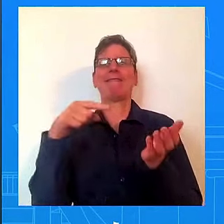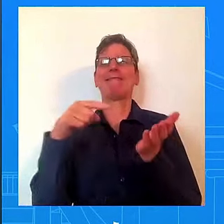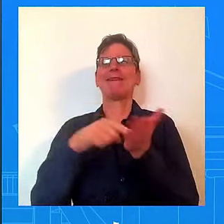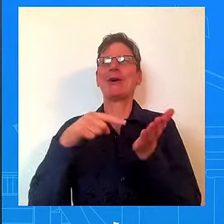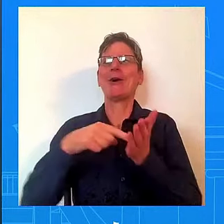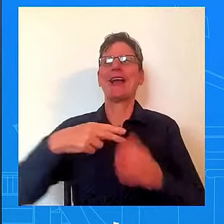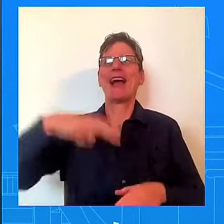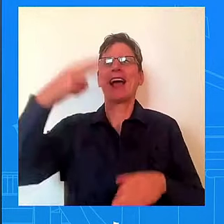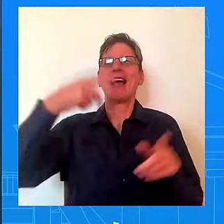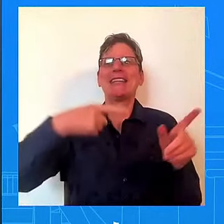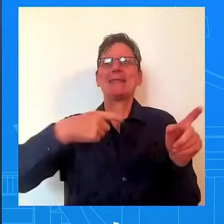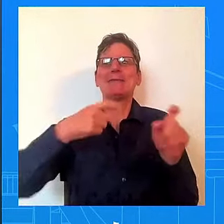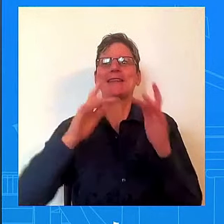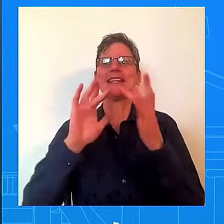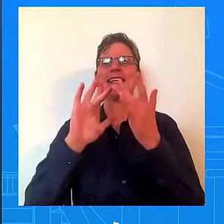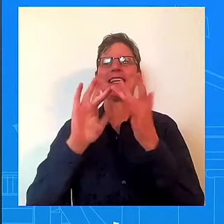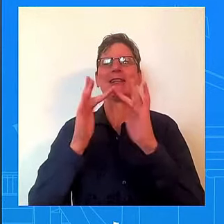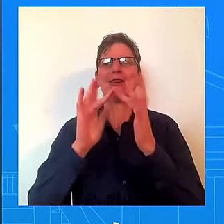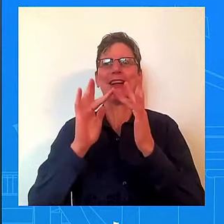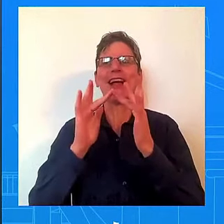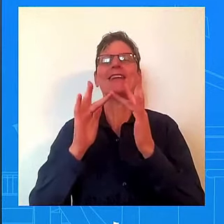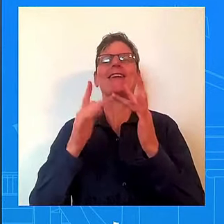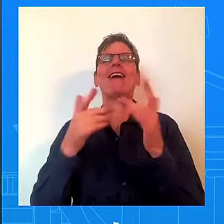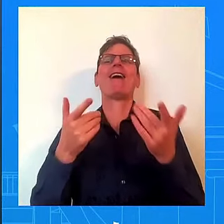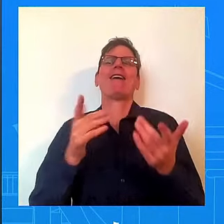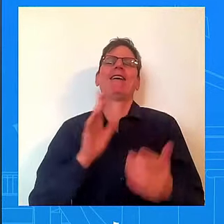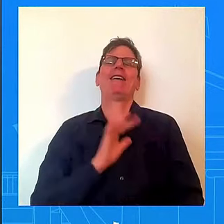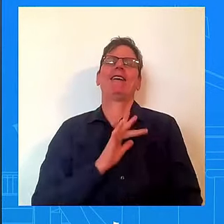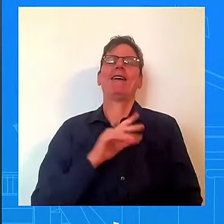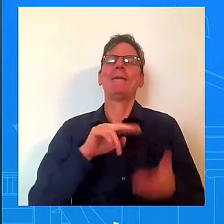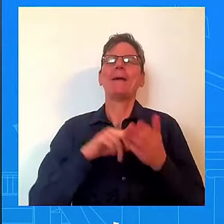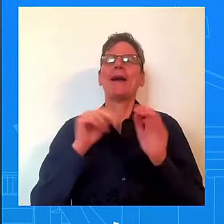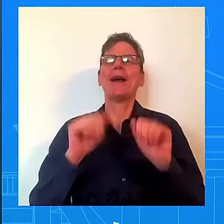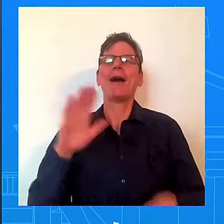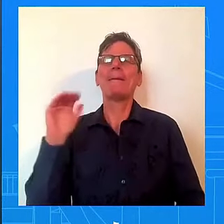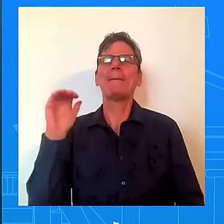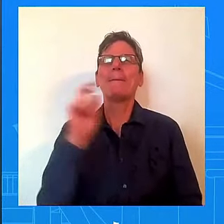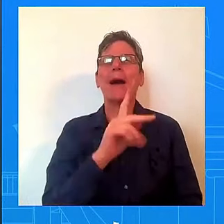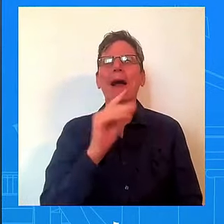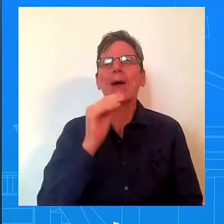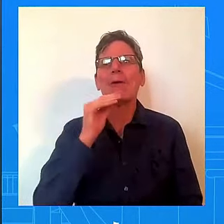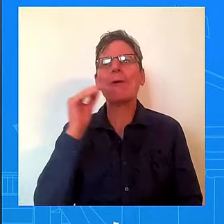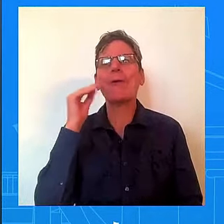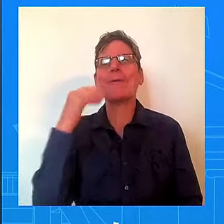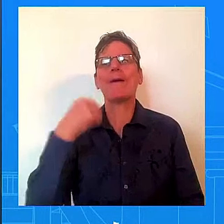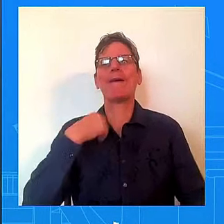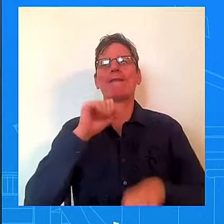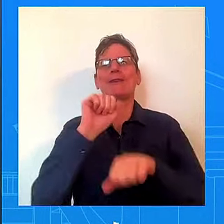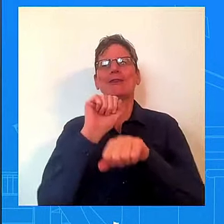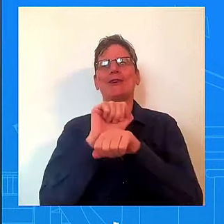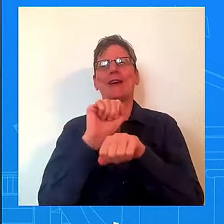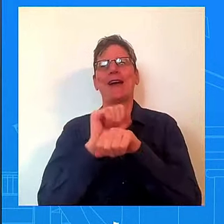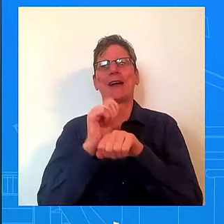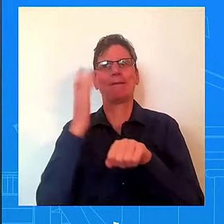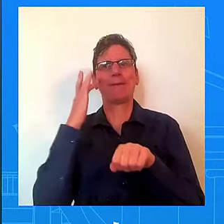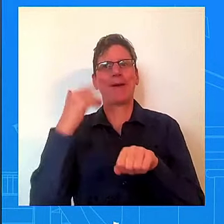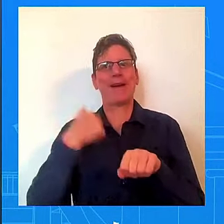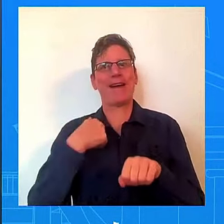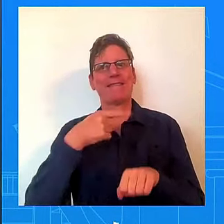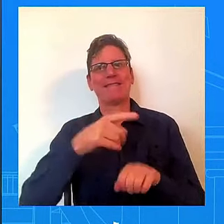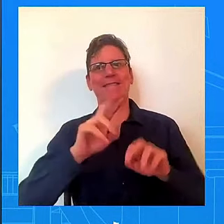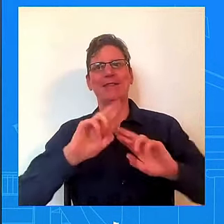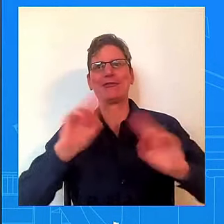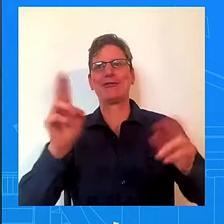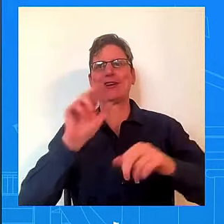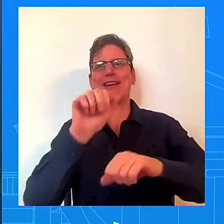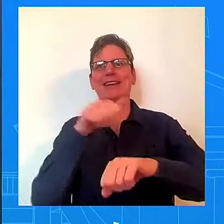digital divide across the reservation. She loves her work and she loves serving her community. In today's world, high